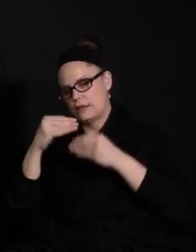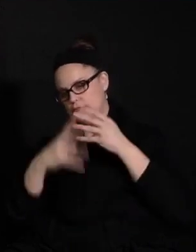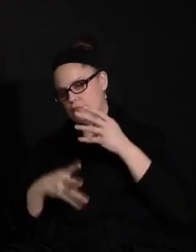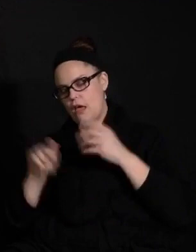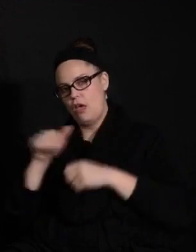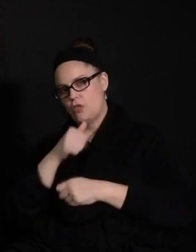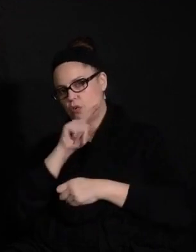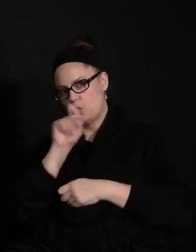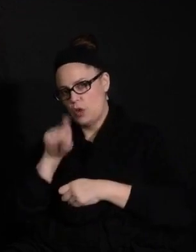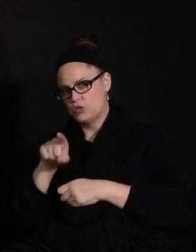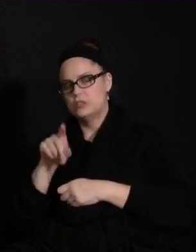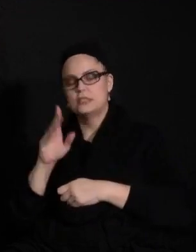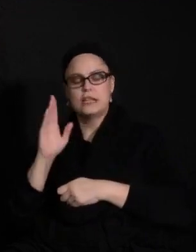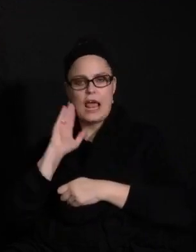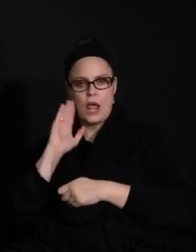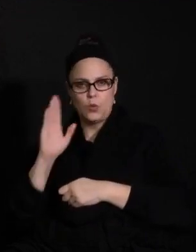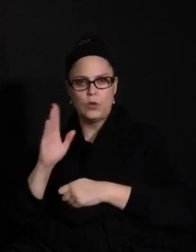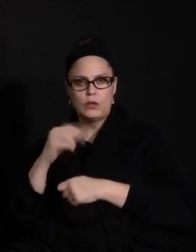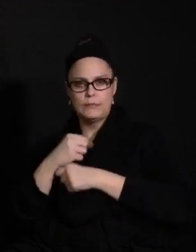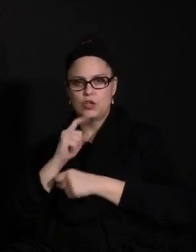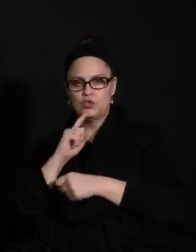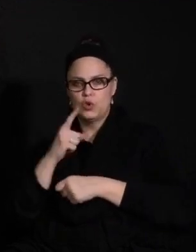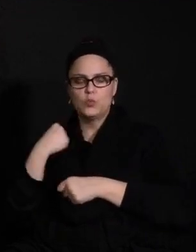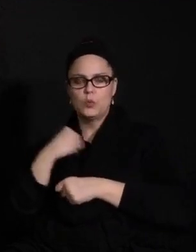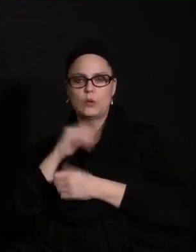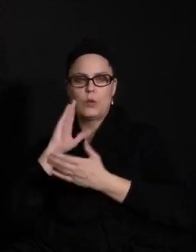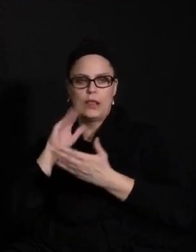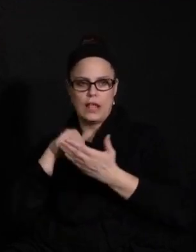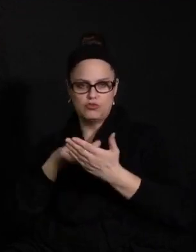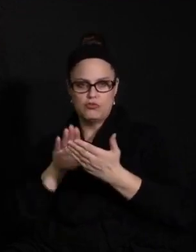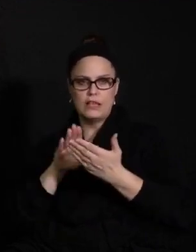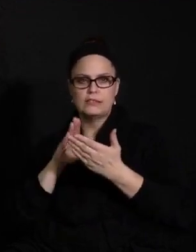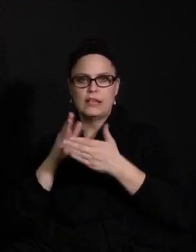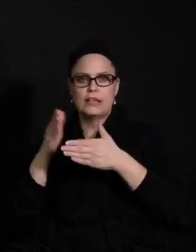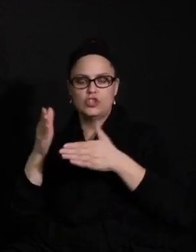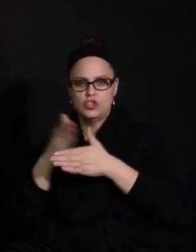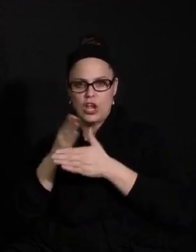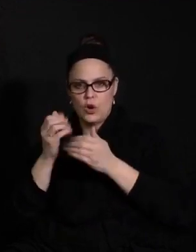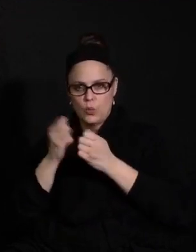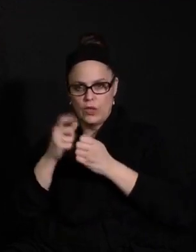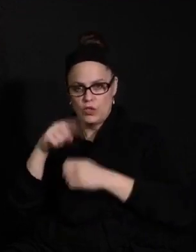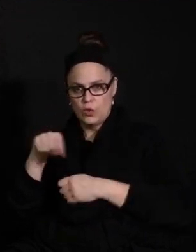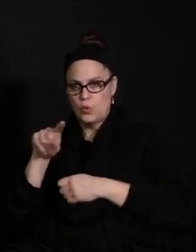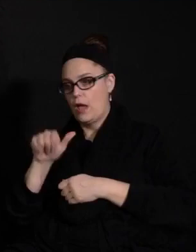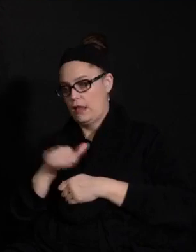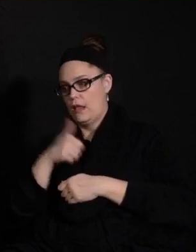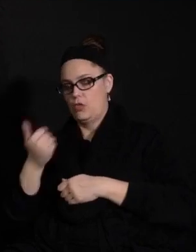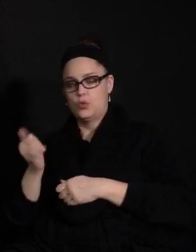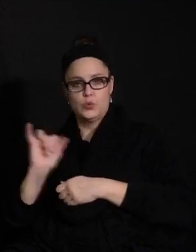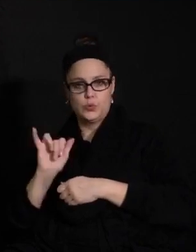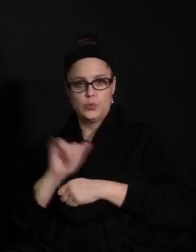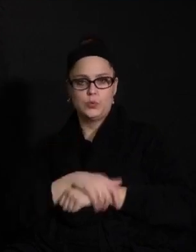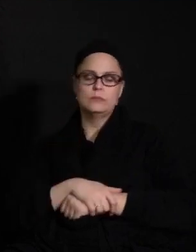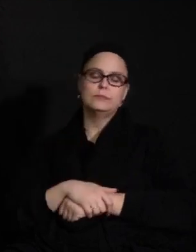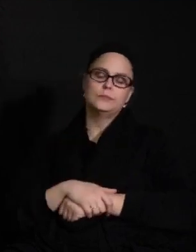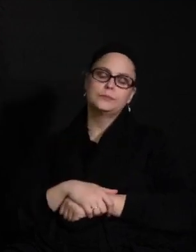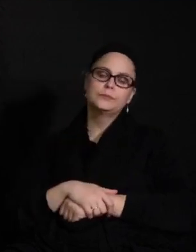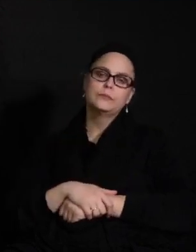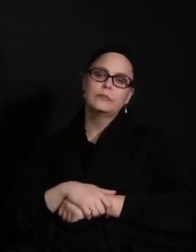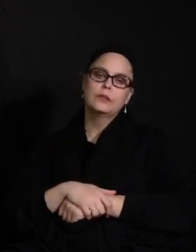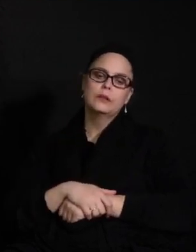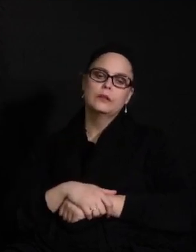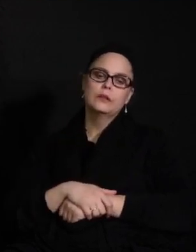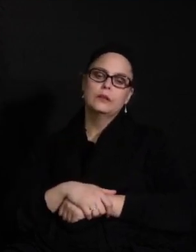well, and I will be sure that we're able to address those and get those shared with both you and for others as well. They're very good questions.